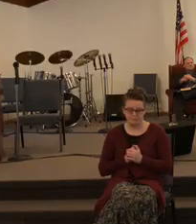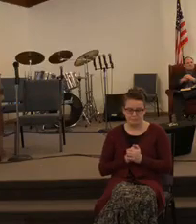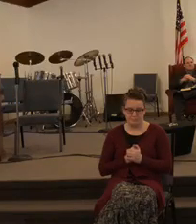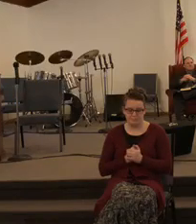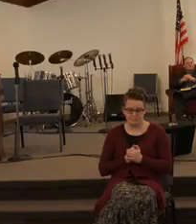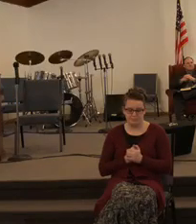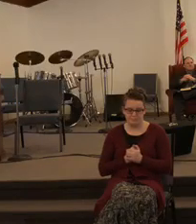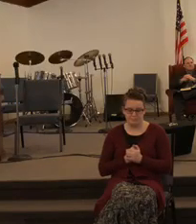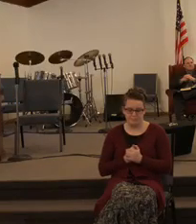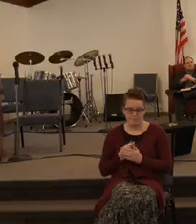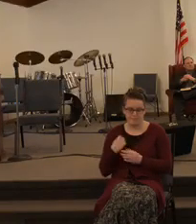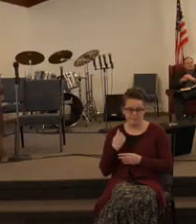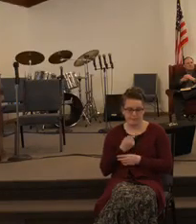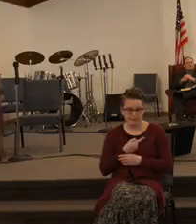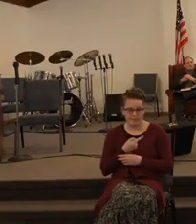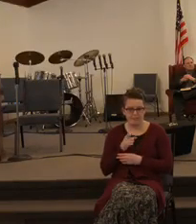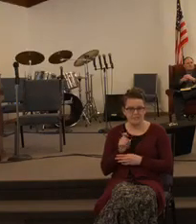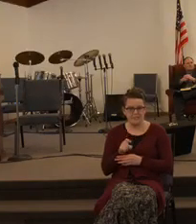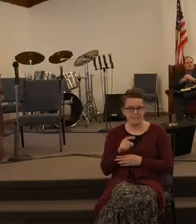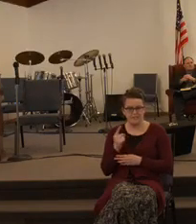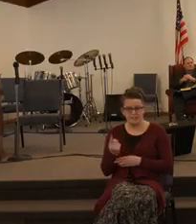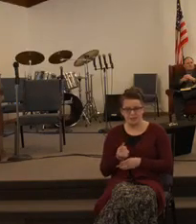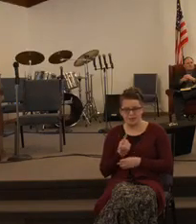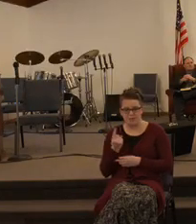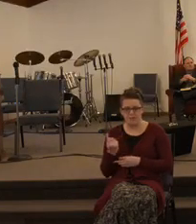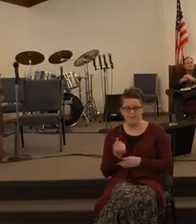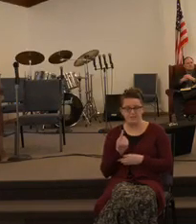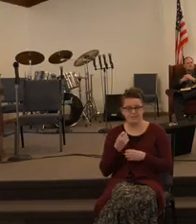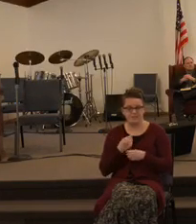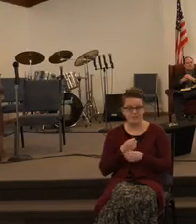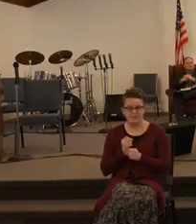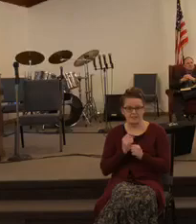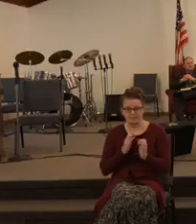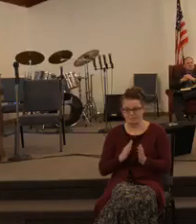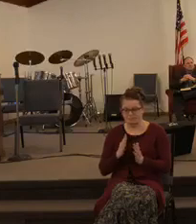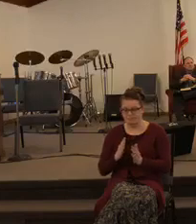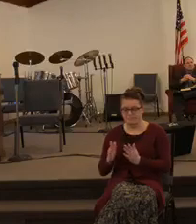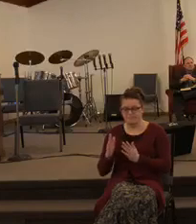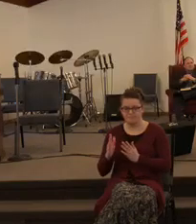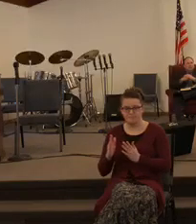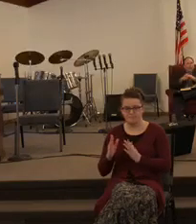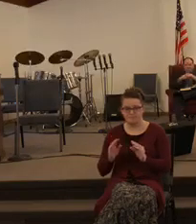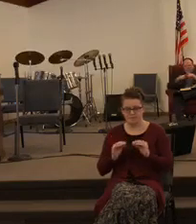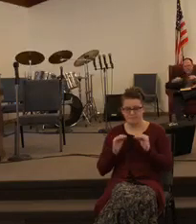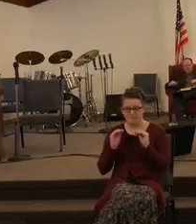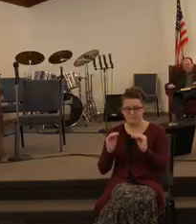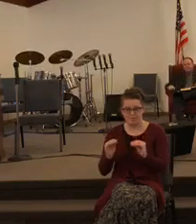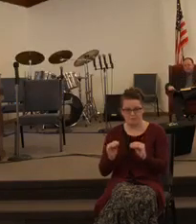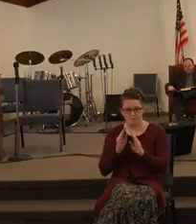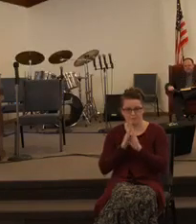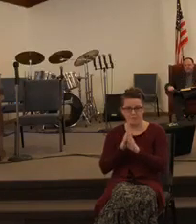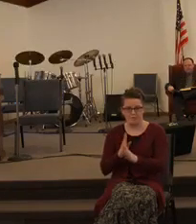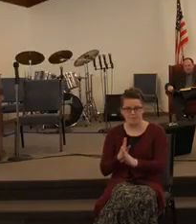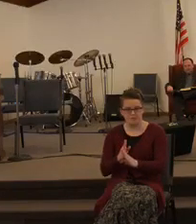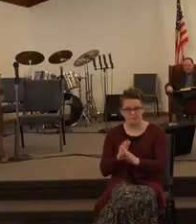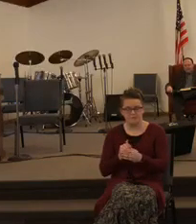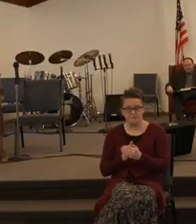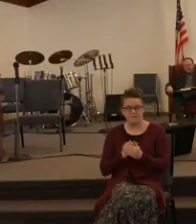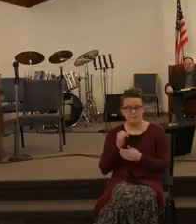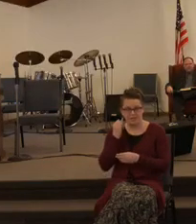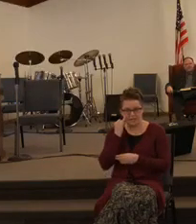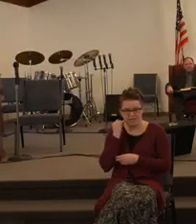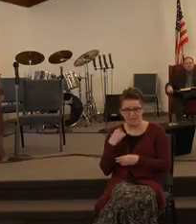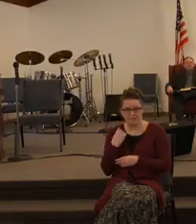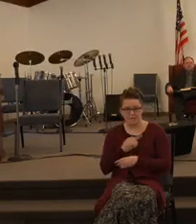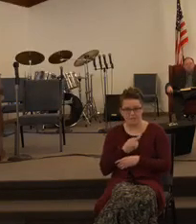We must always be making preparation preparation to move forward. Amen. If we